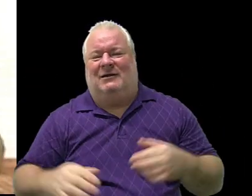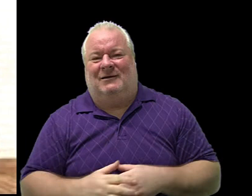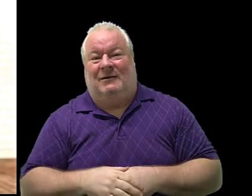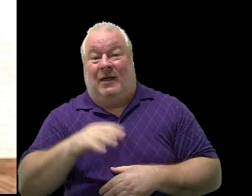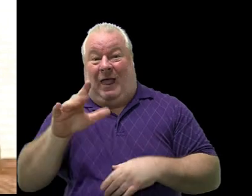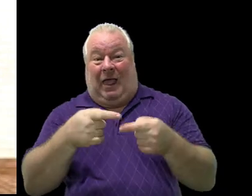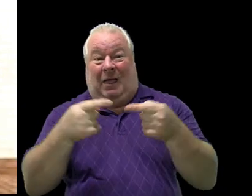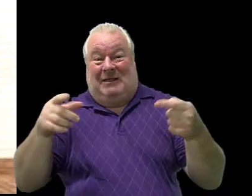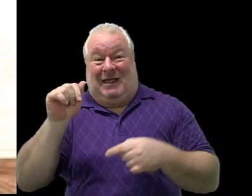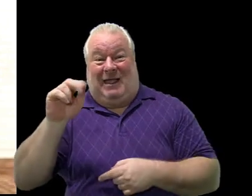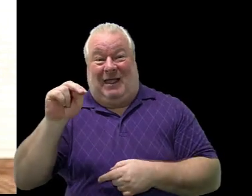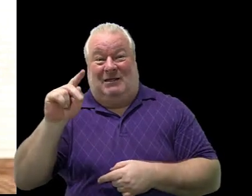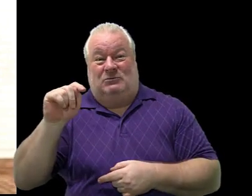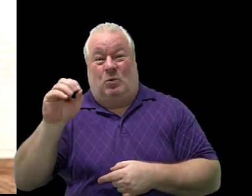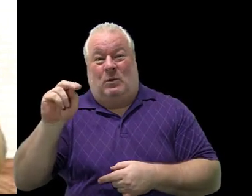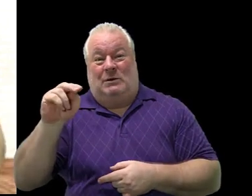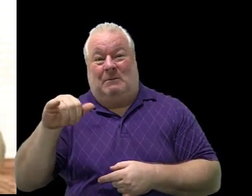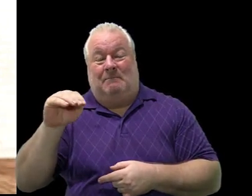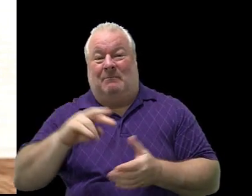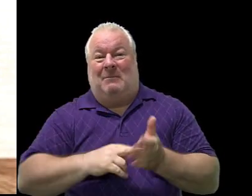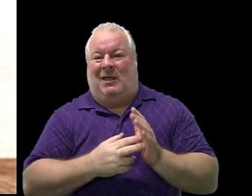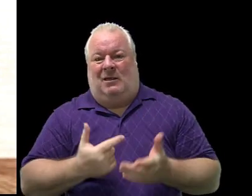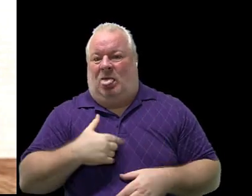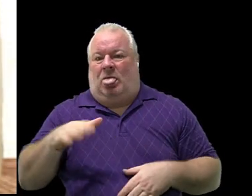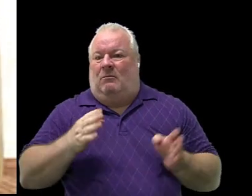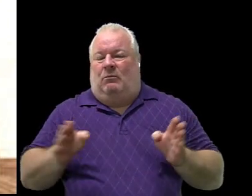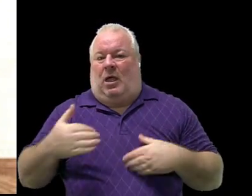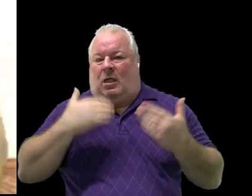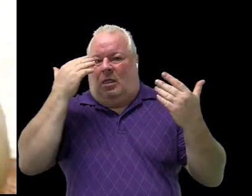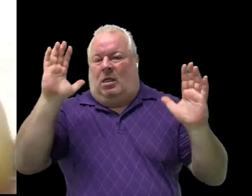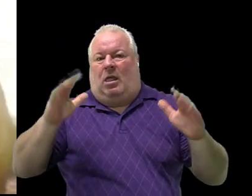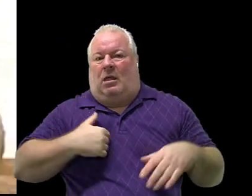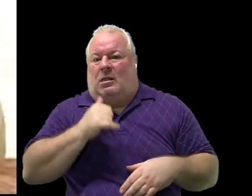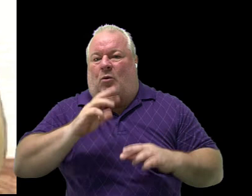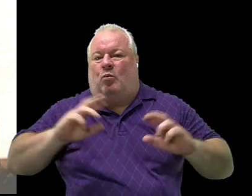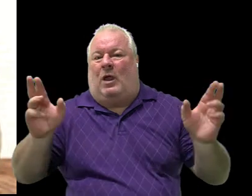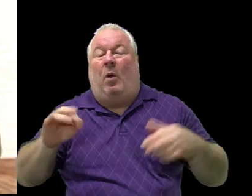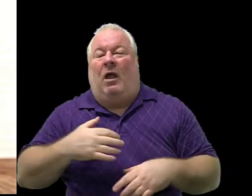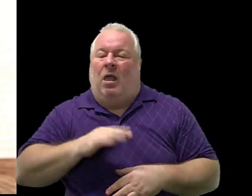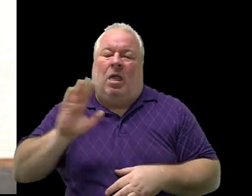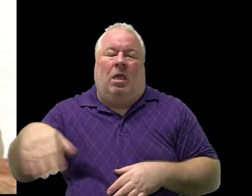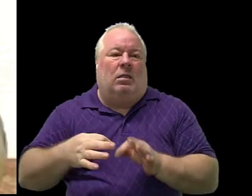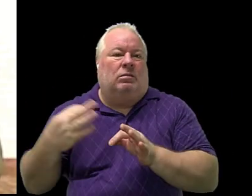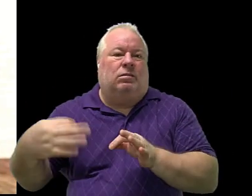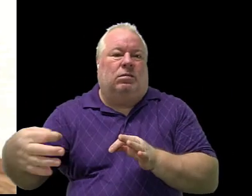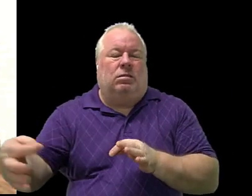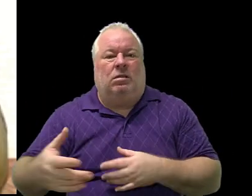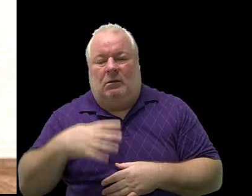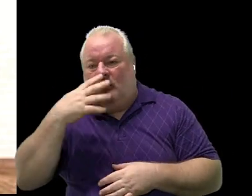you, an antonym of prepared is that you're not ready, or you're neglectful.